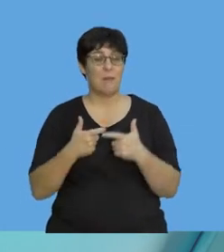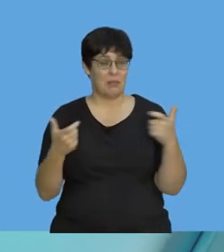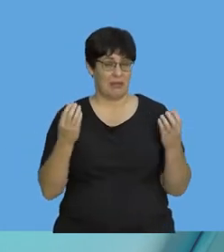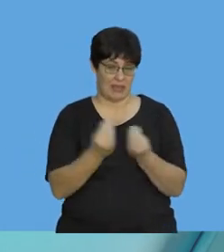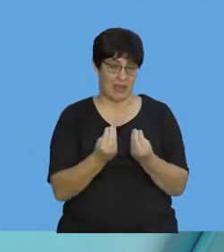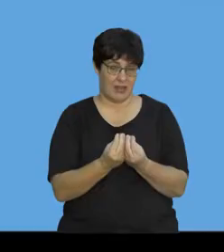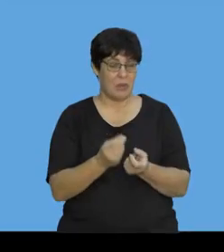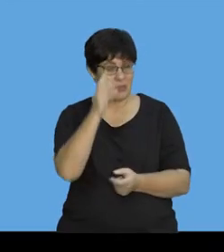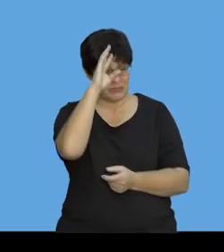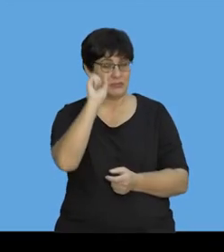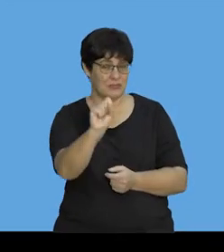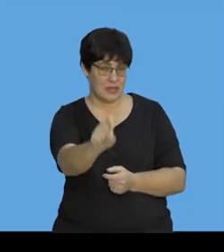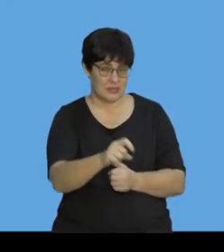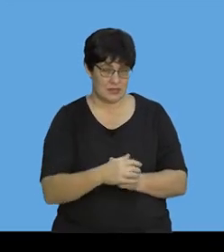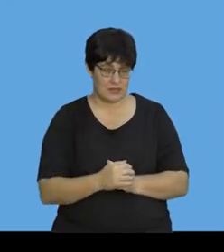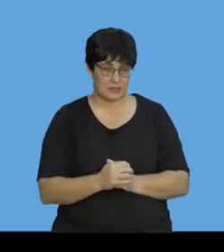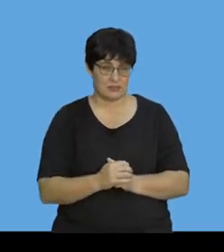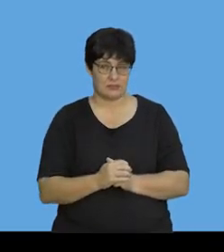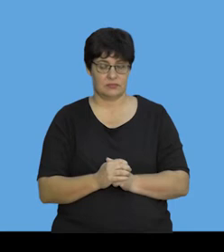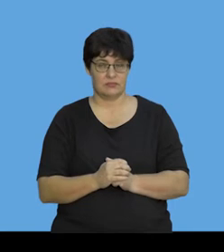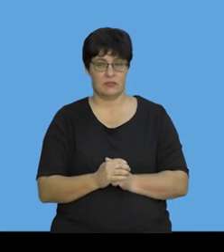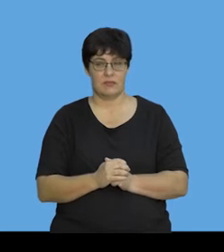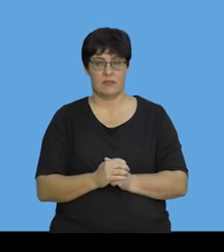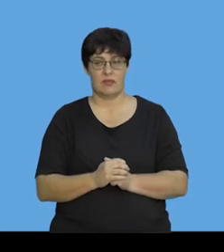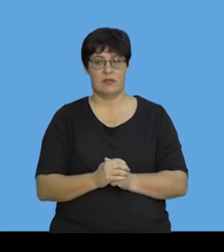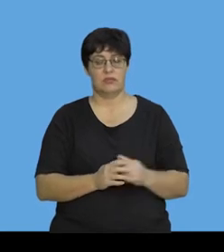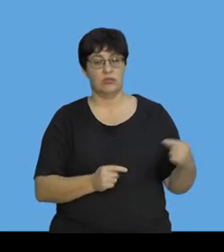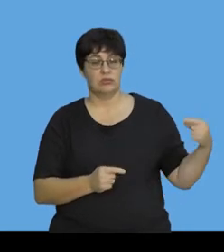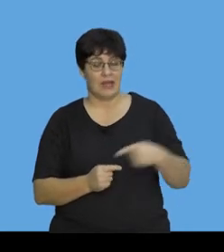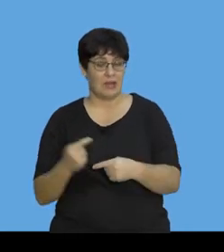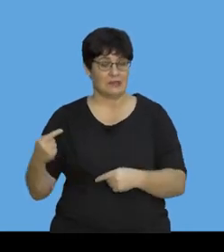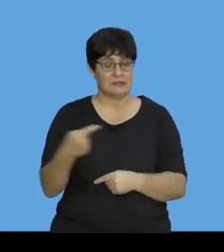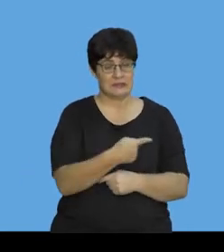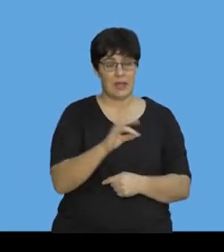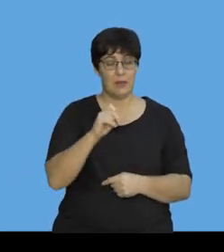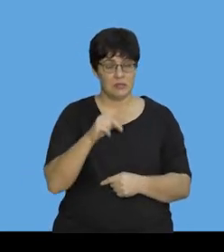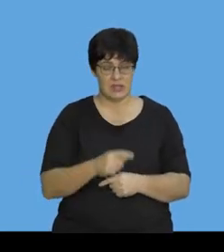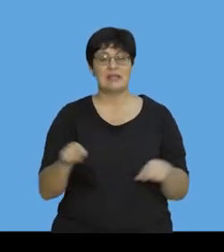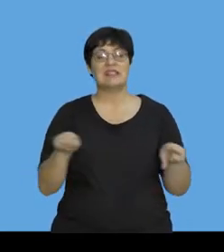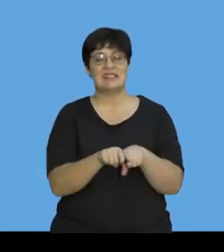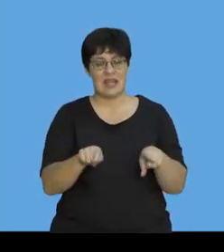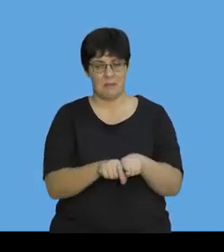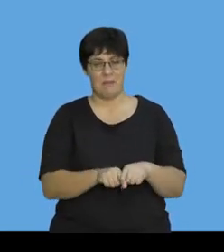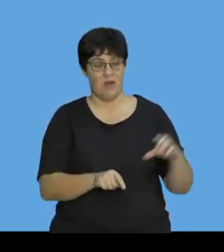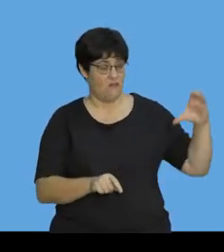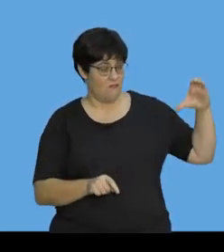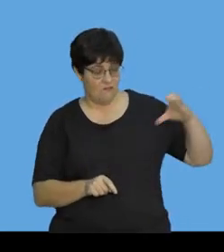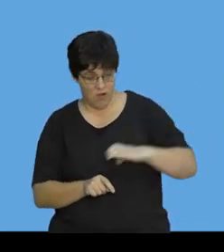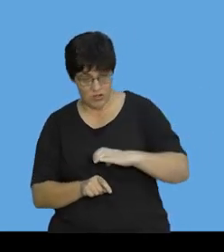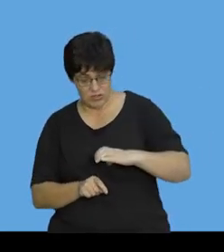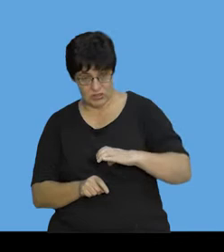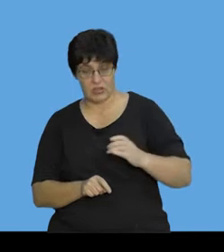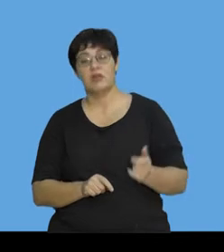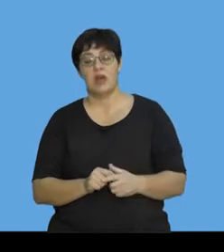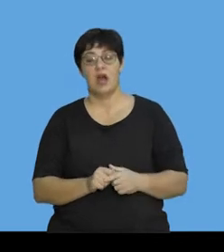right? It's a big thing, this. So, the direction of impulse is the same as the